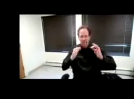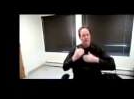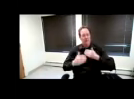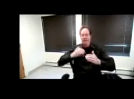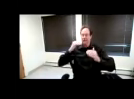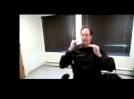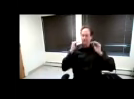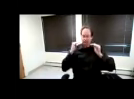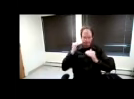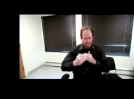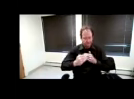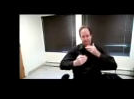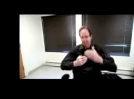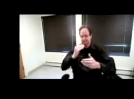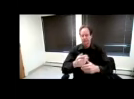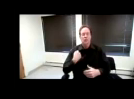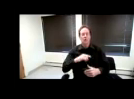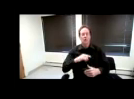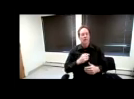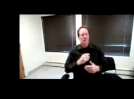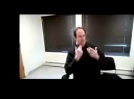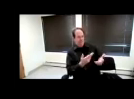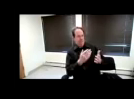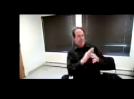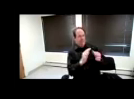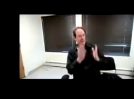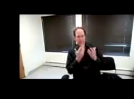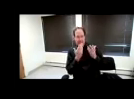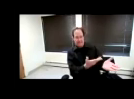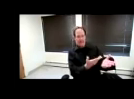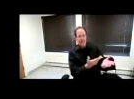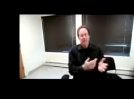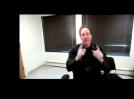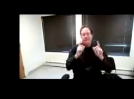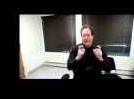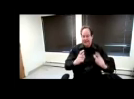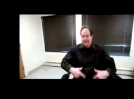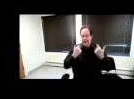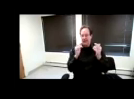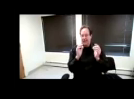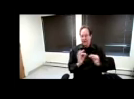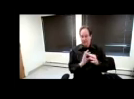staff. We would have captioners on hand to test the live captioning process.